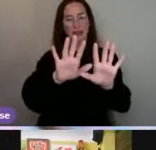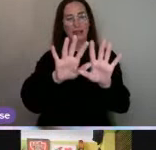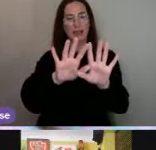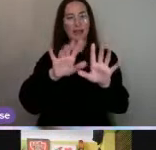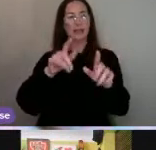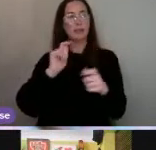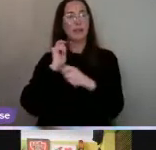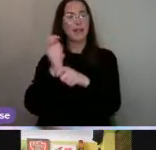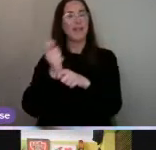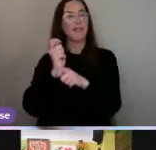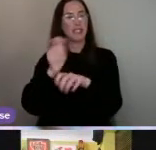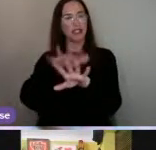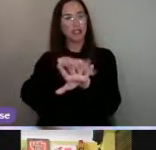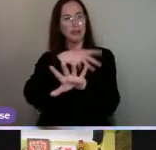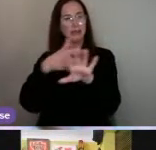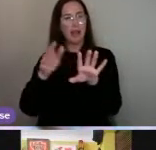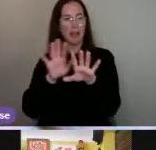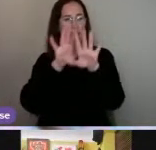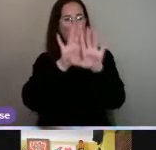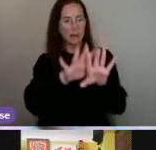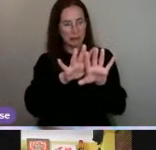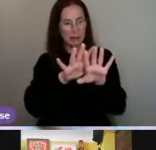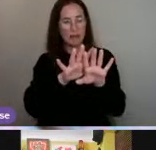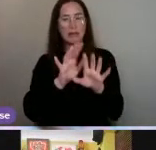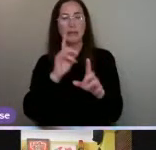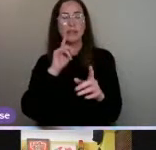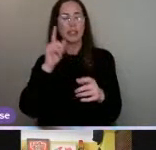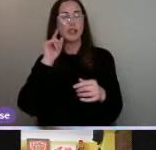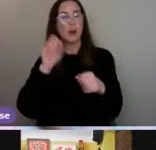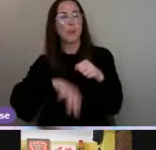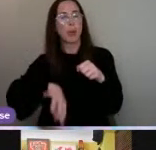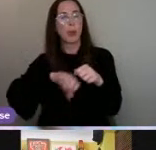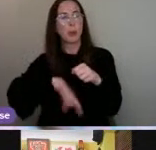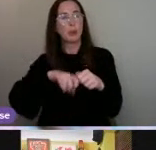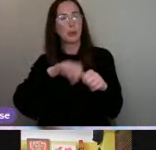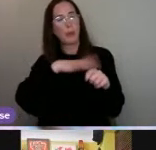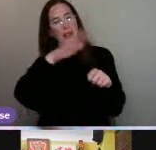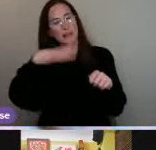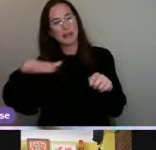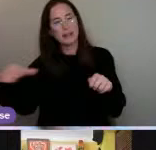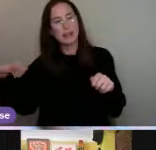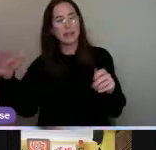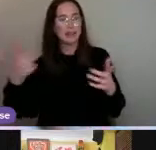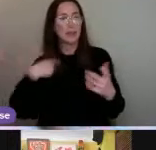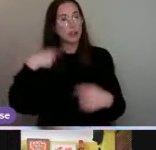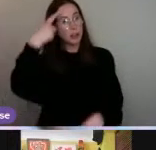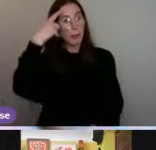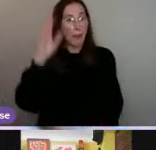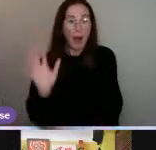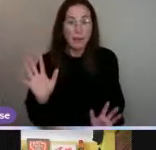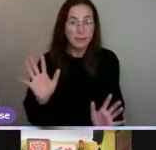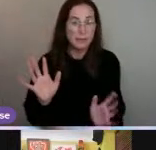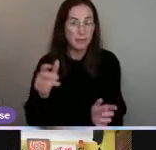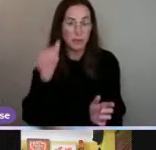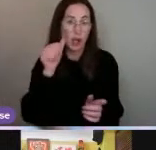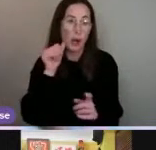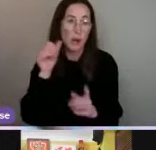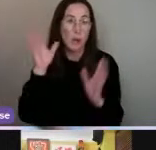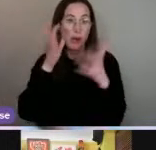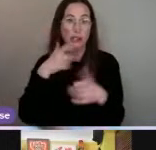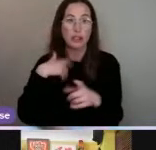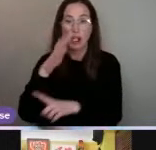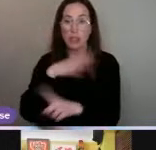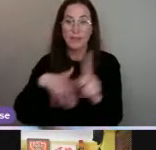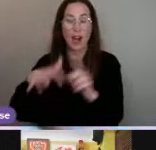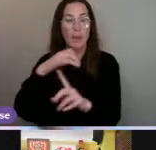net where, you know, we're aware of the pollution that's happening with the sea as well, which is on my mind, you know, worrying about our environment, our